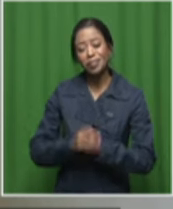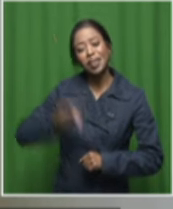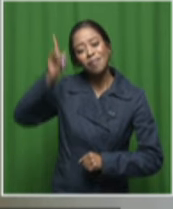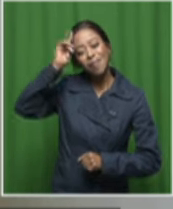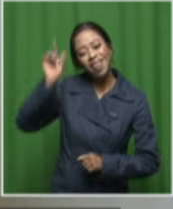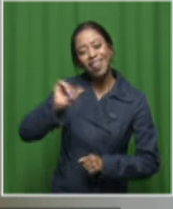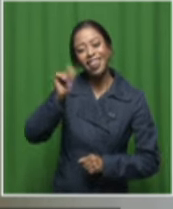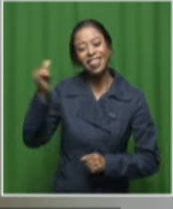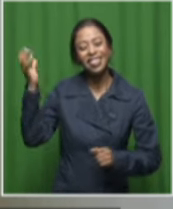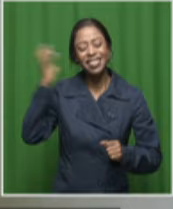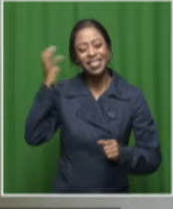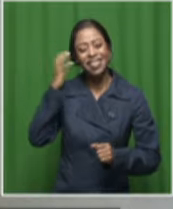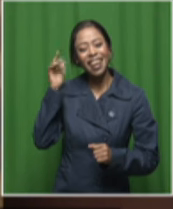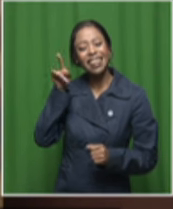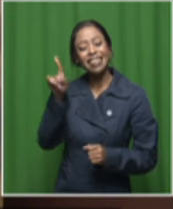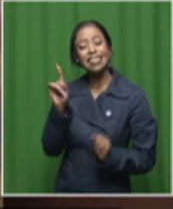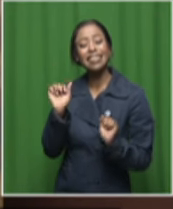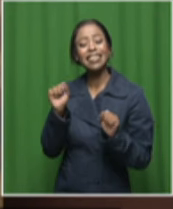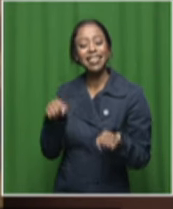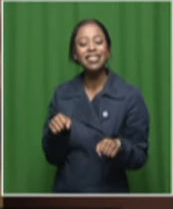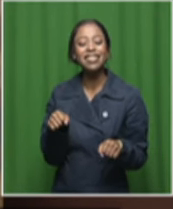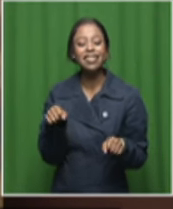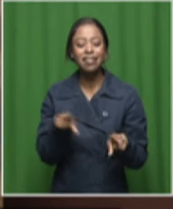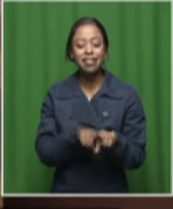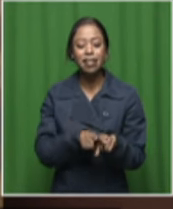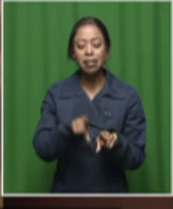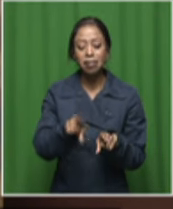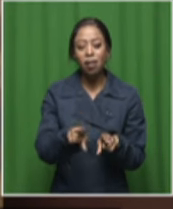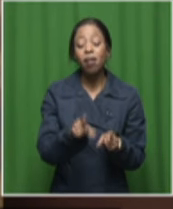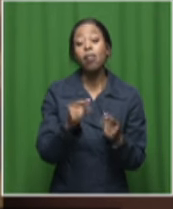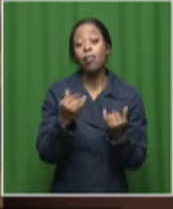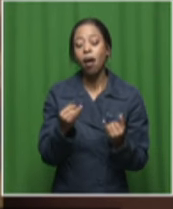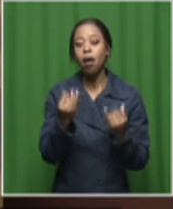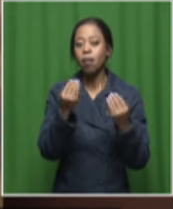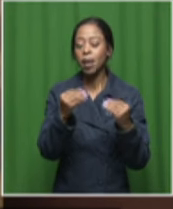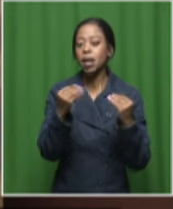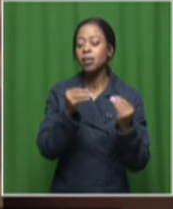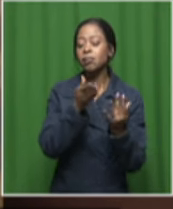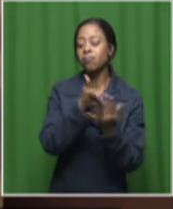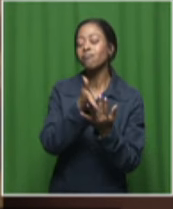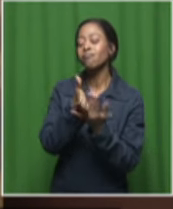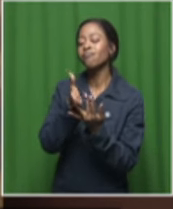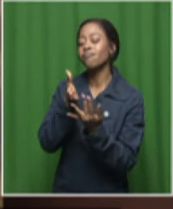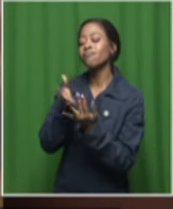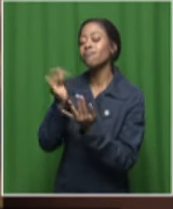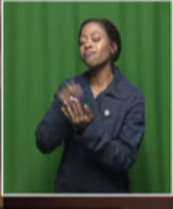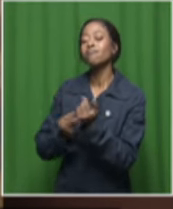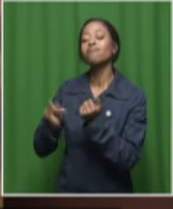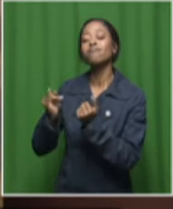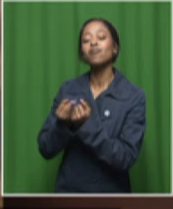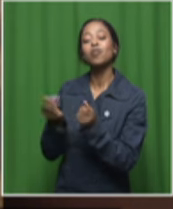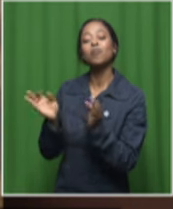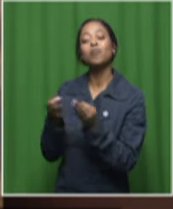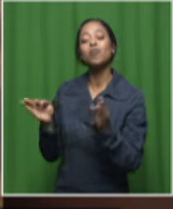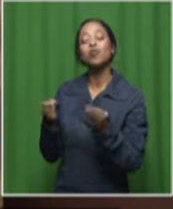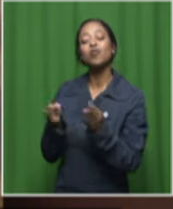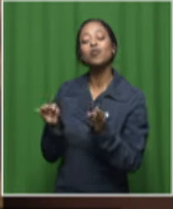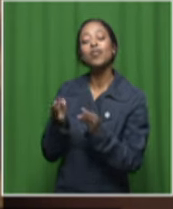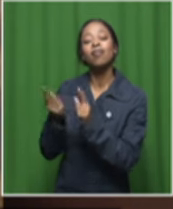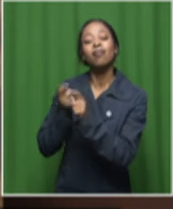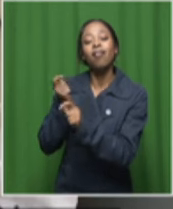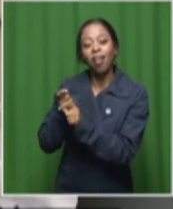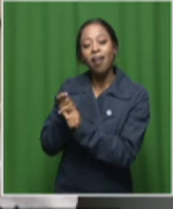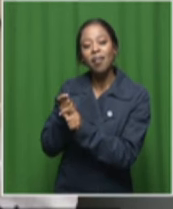black alternative sound that is, of course, staking its claim as among the most singular and compelling music genres